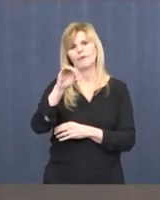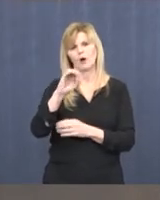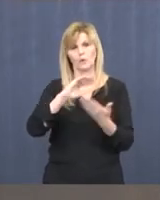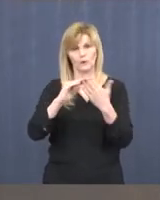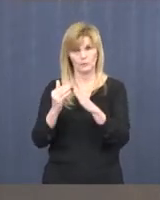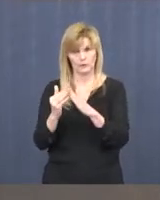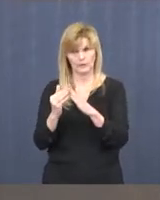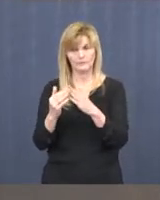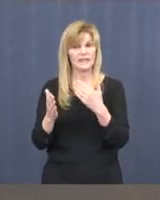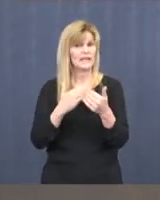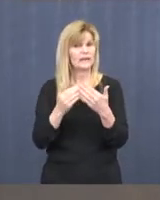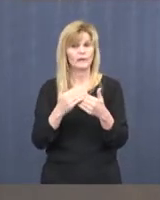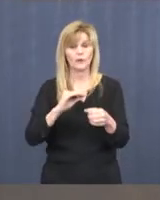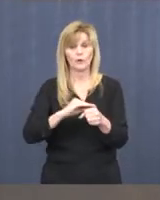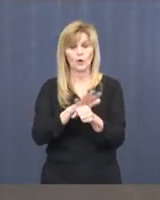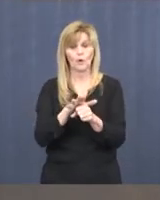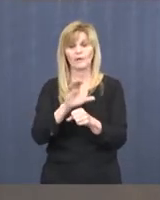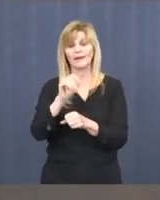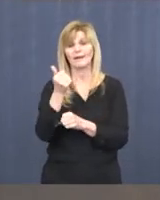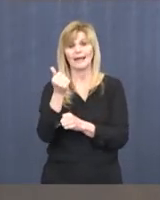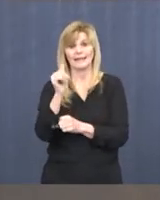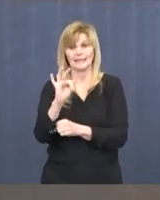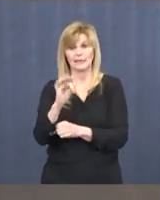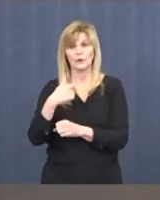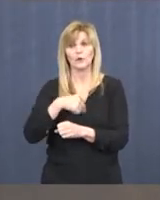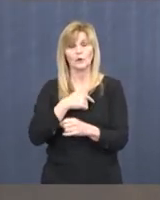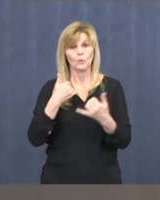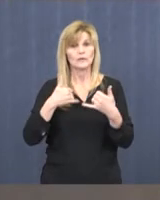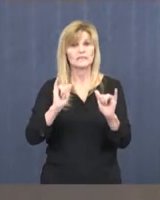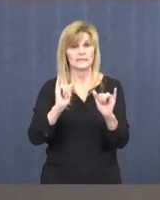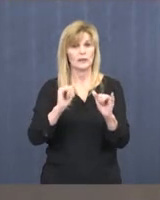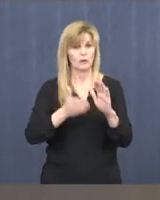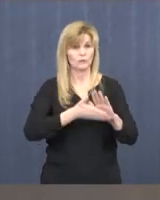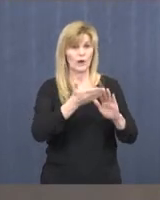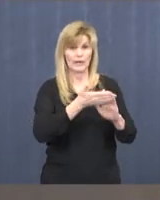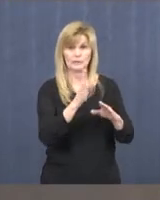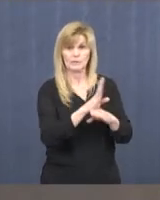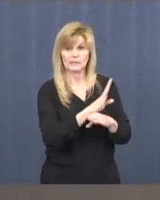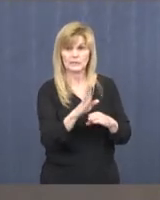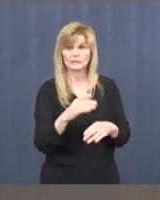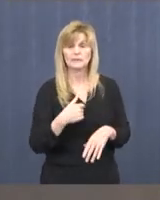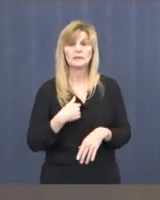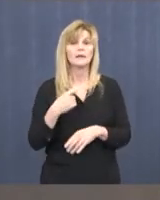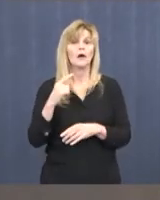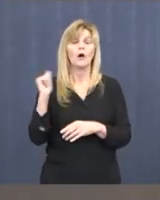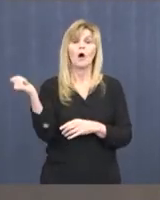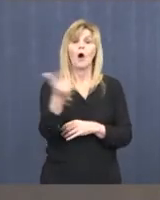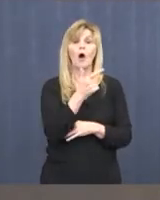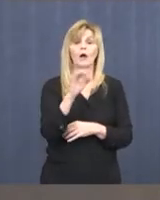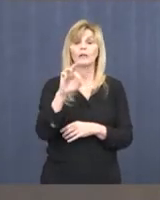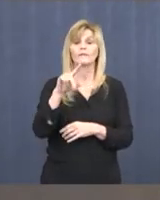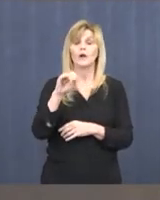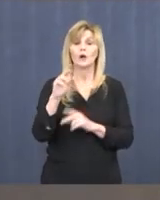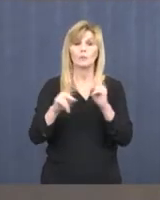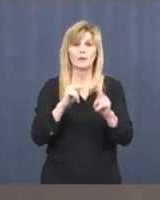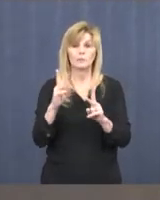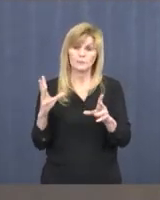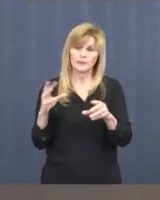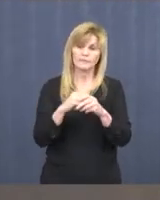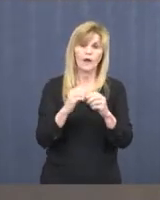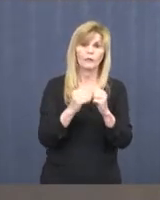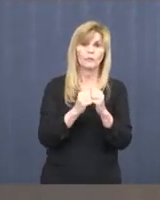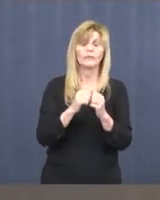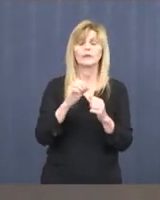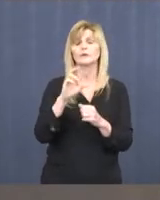Even with COVID-19, however, we are conducting other business. I urge all Fargo residents to participate in the 2020